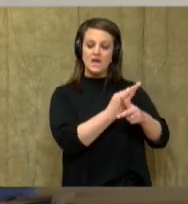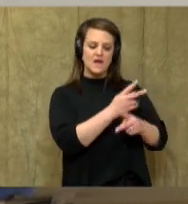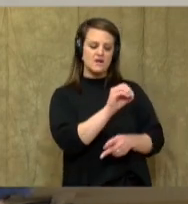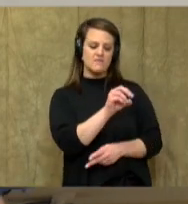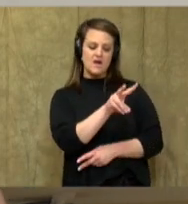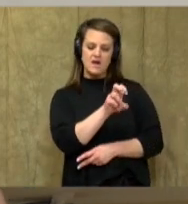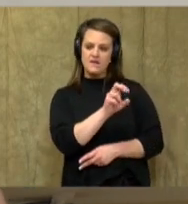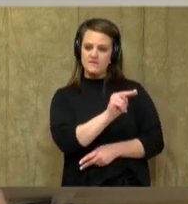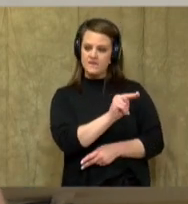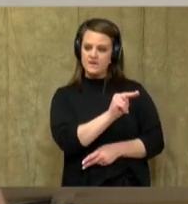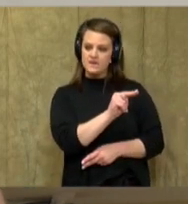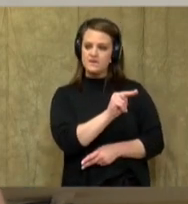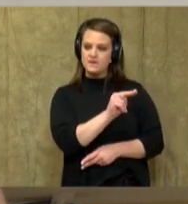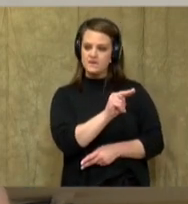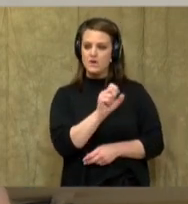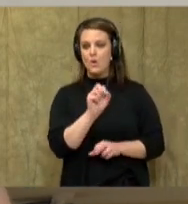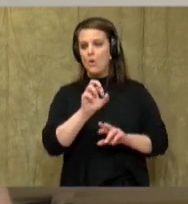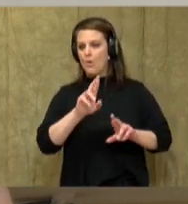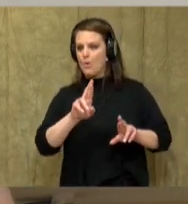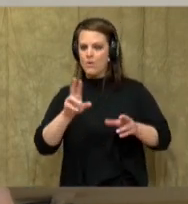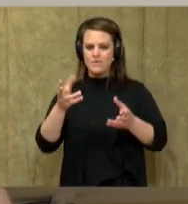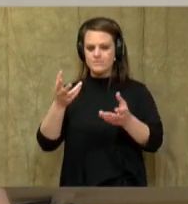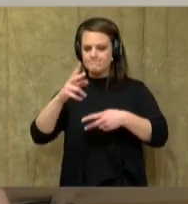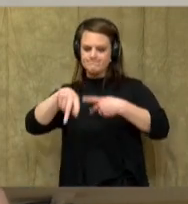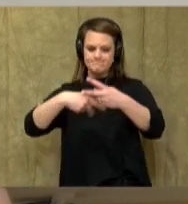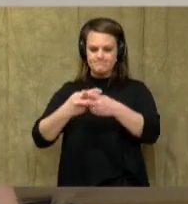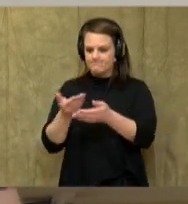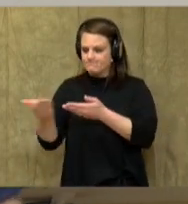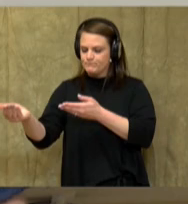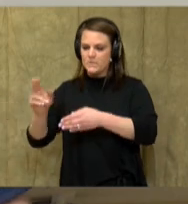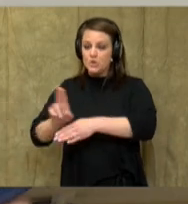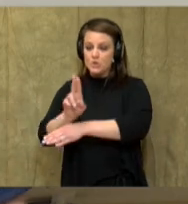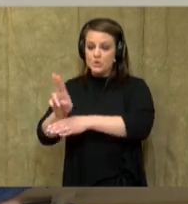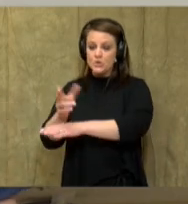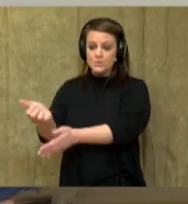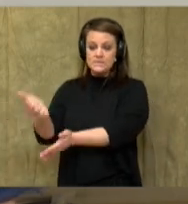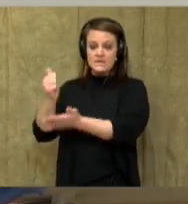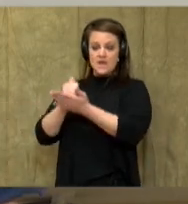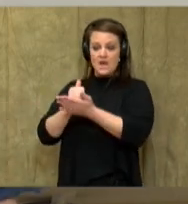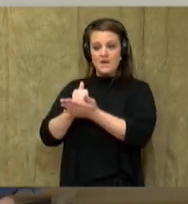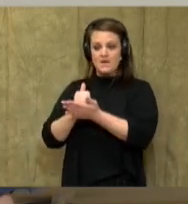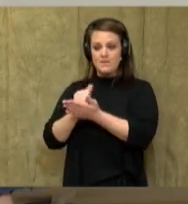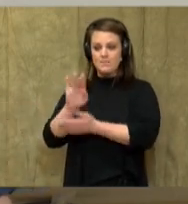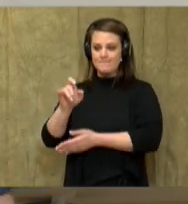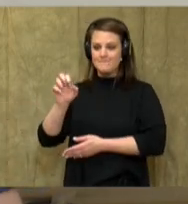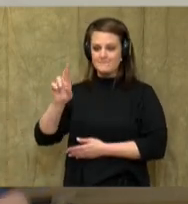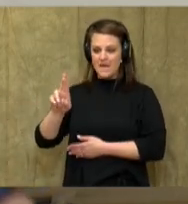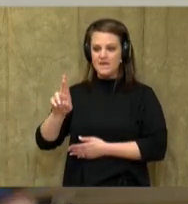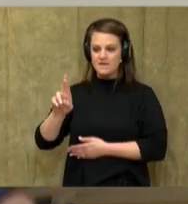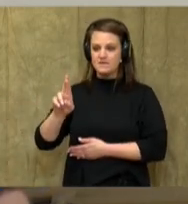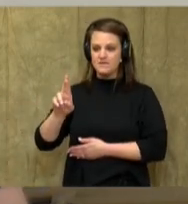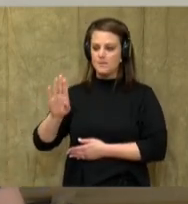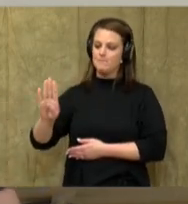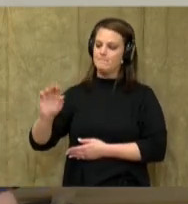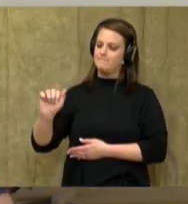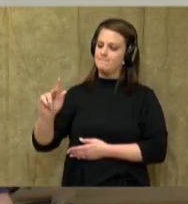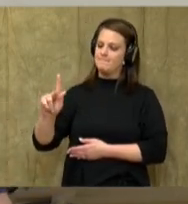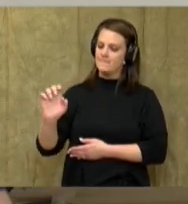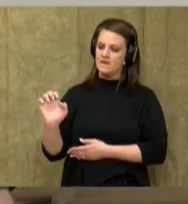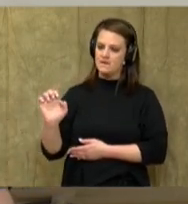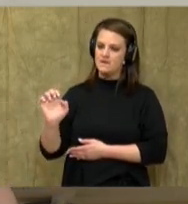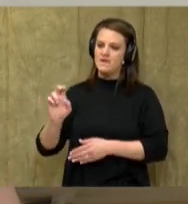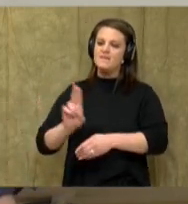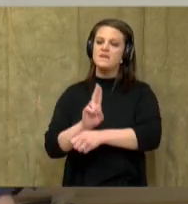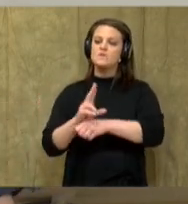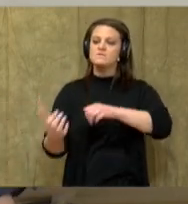or what kind of apparatuses they used. Of course, they used fire and things like that to make their